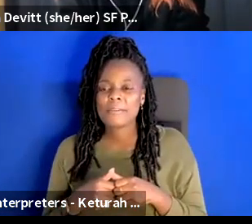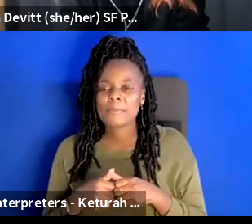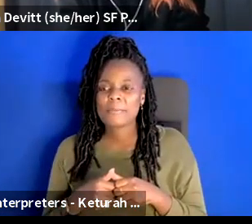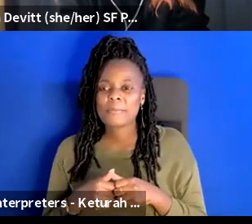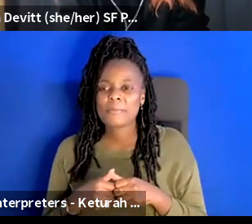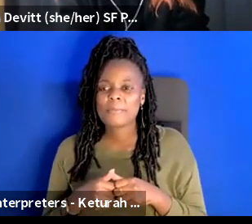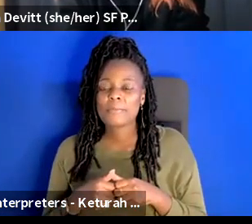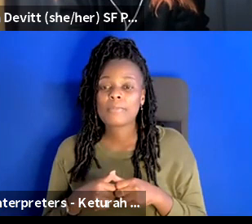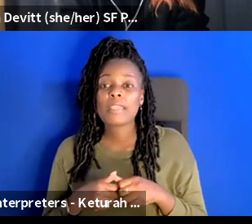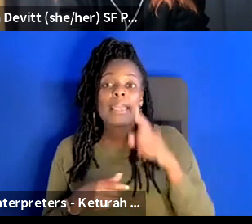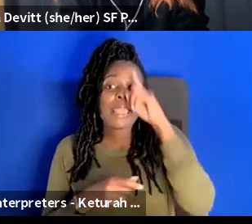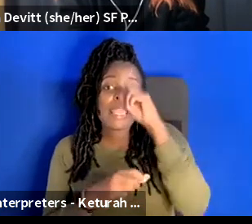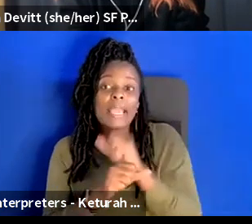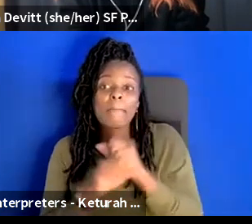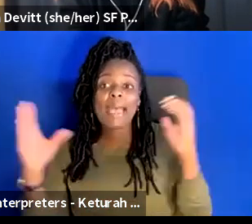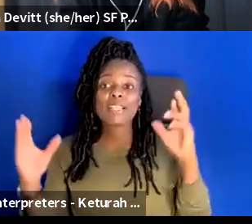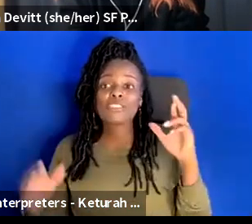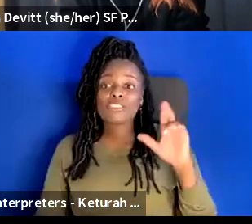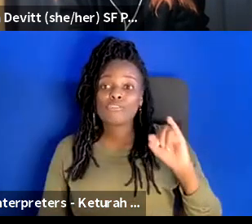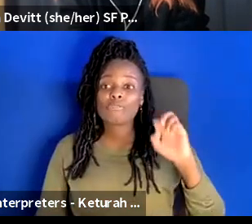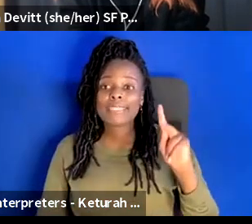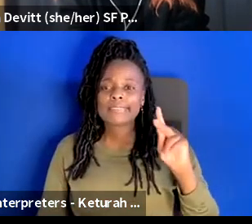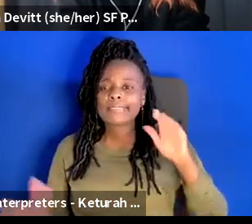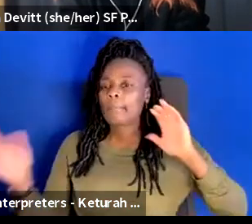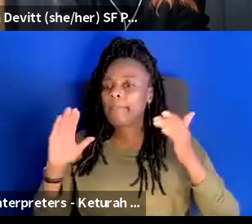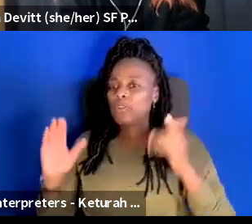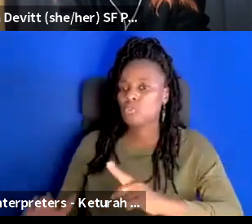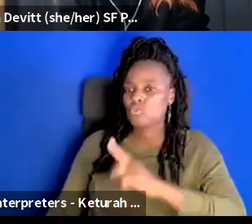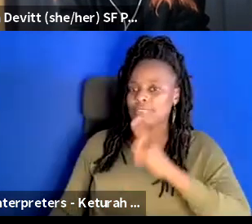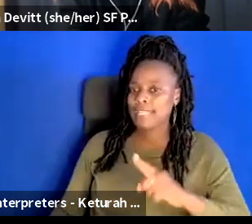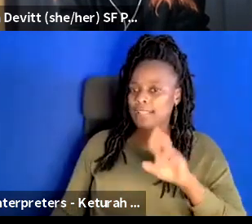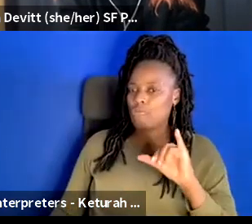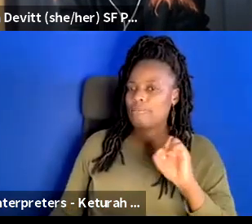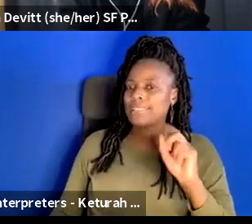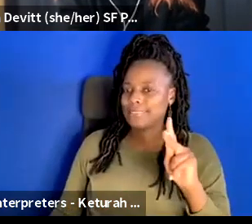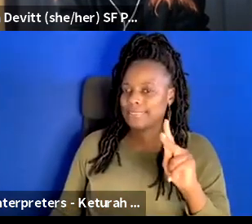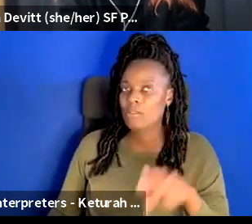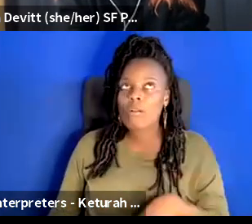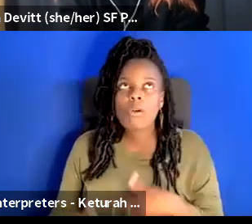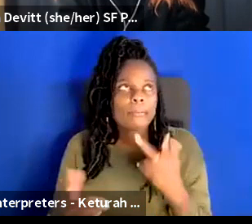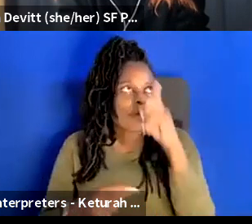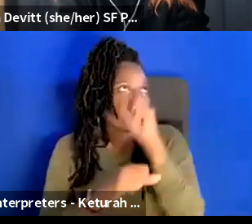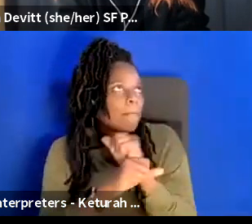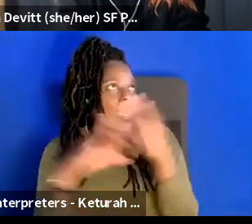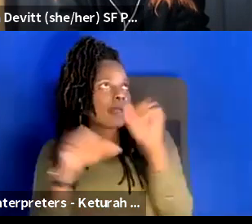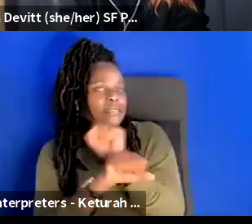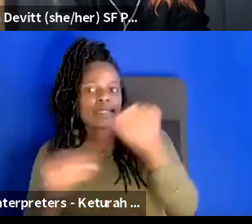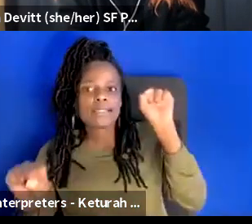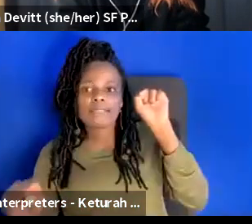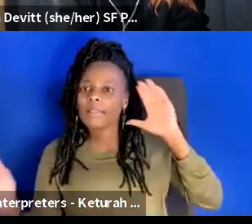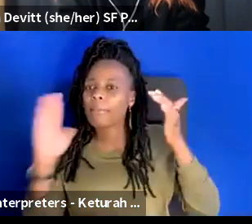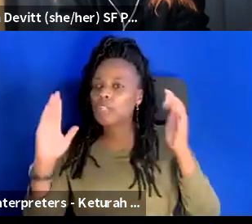risk versus real risk or um imagined uh safety versus real safety